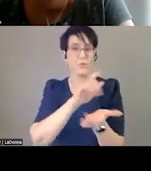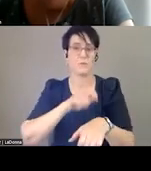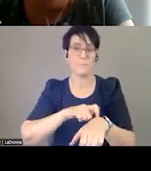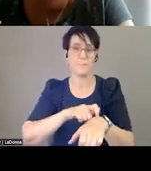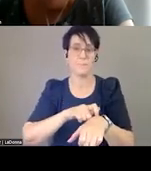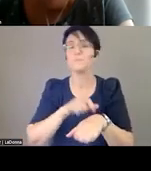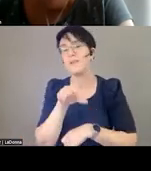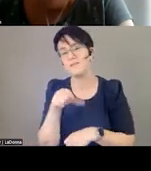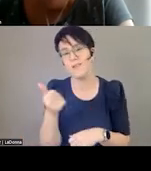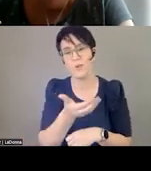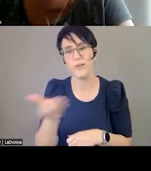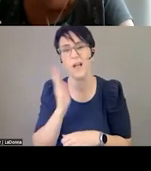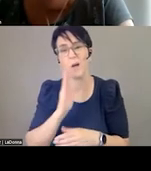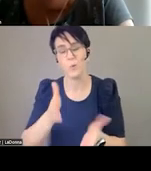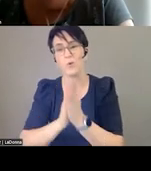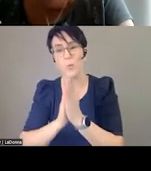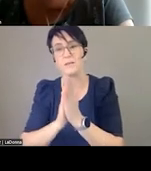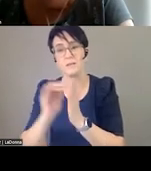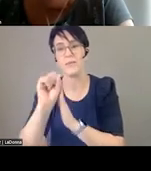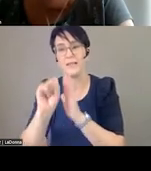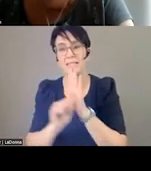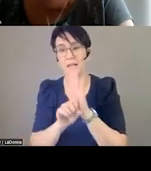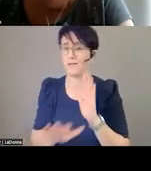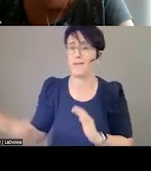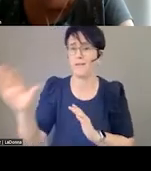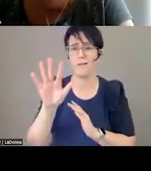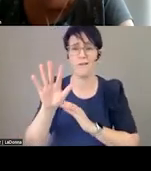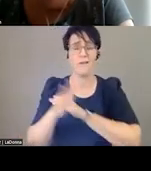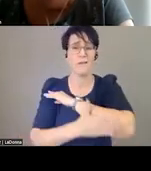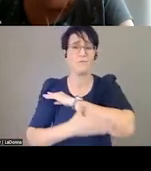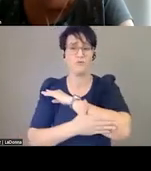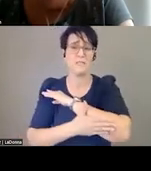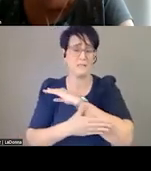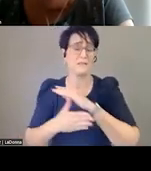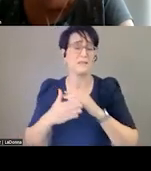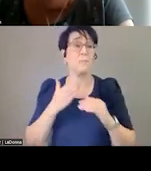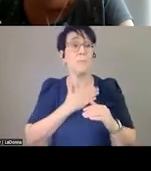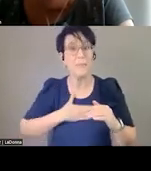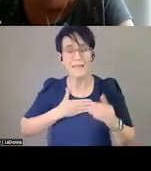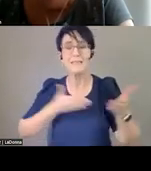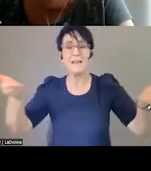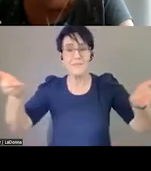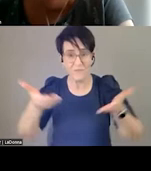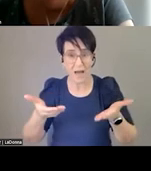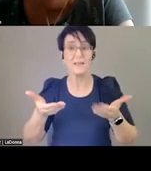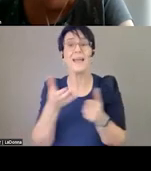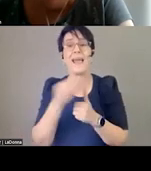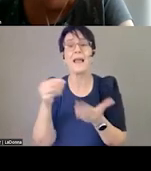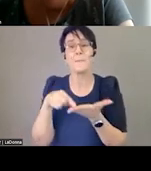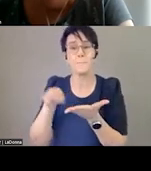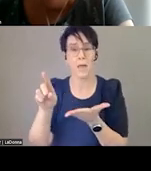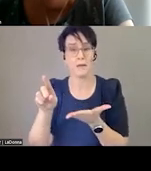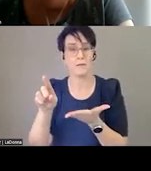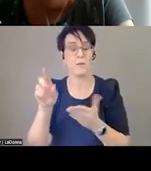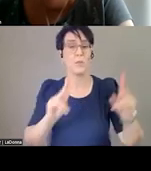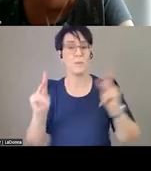another thing I would request states across the country to consider is inviting people with lived experience, but also compensating them